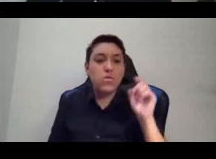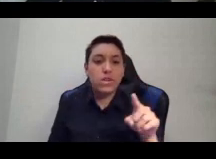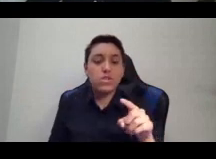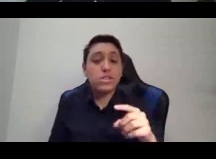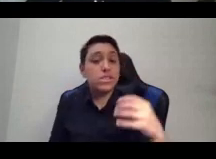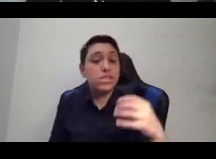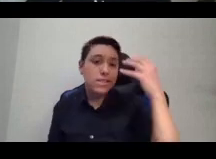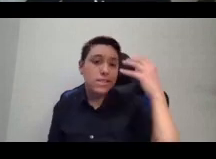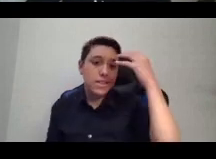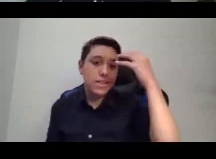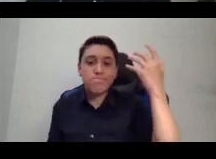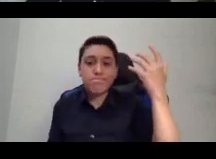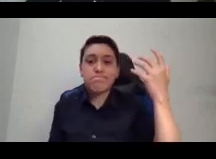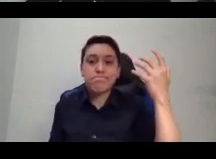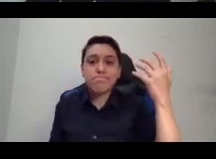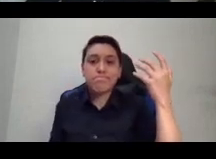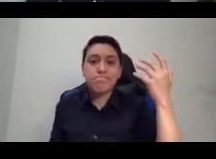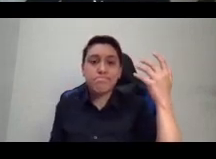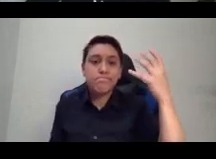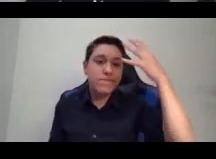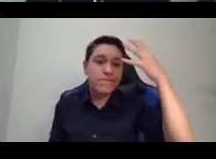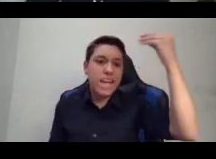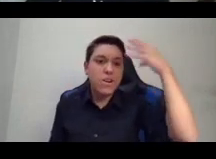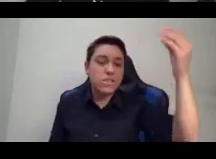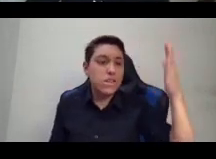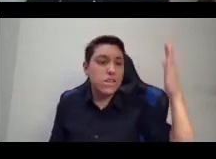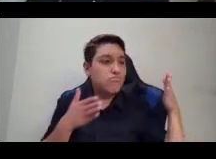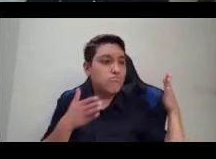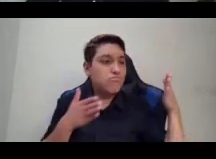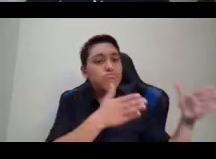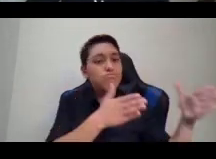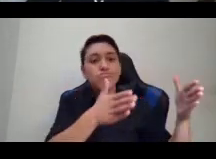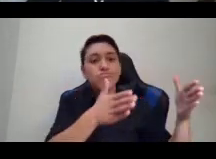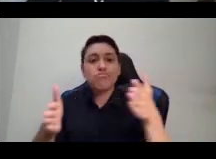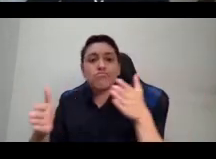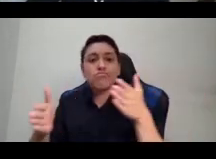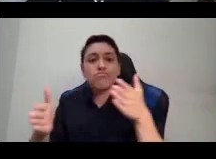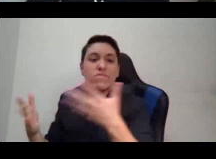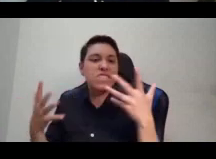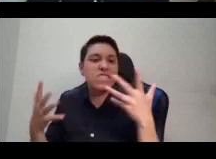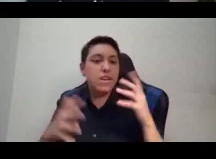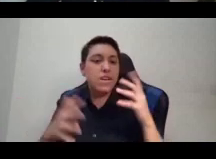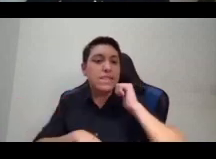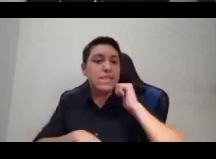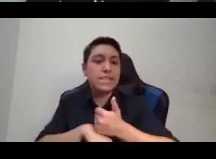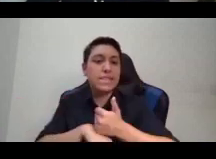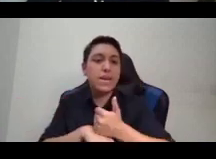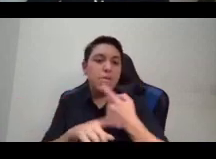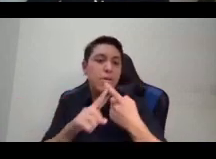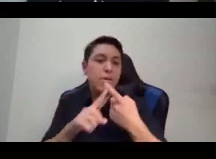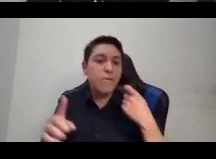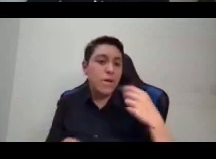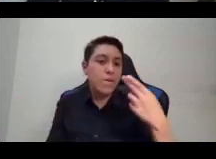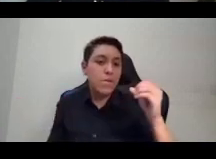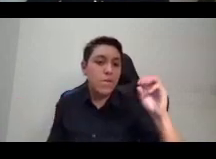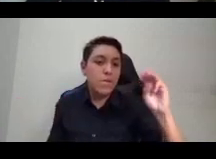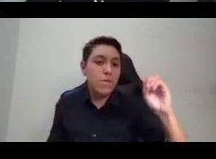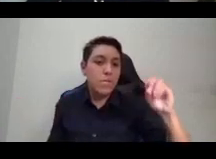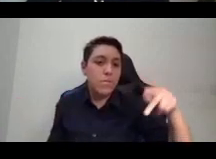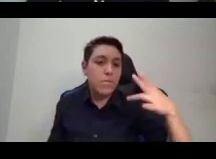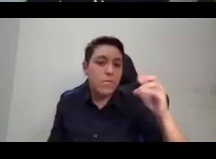tracks and the trails and the well-beaten paths that homophobia and colonialism